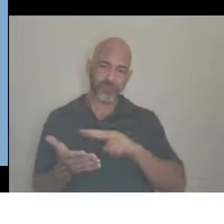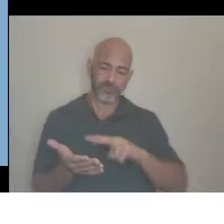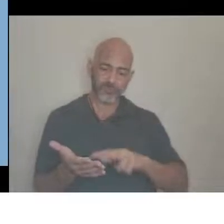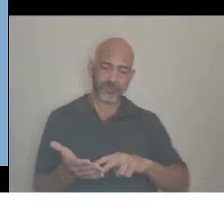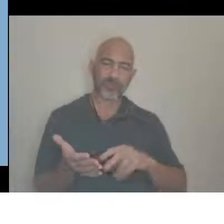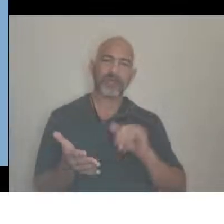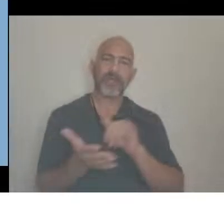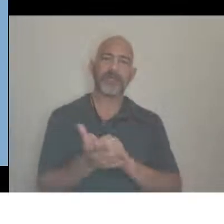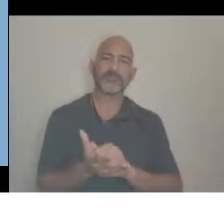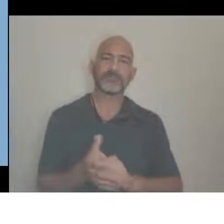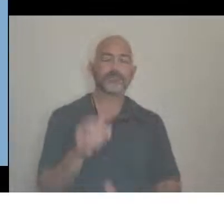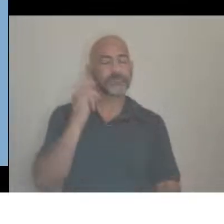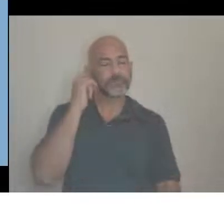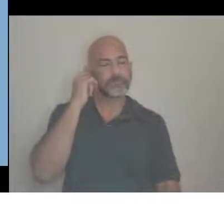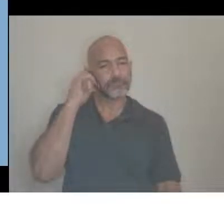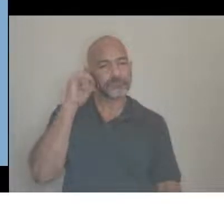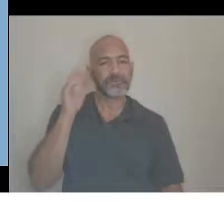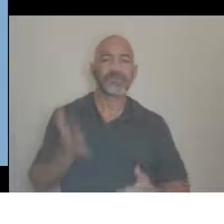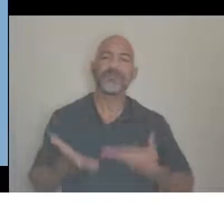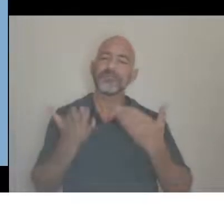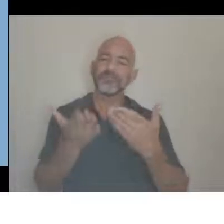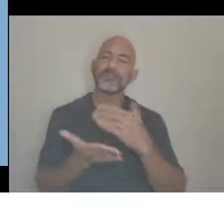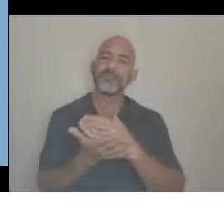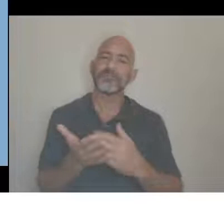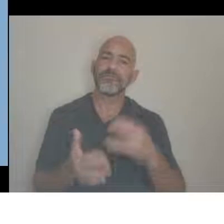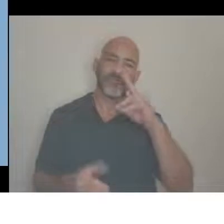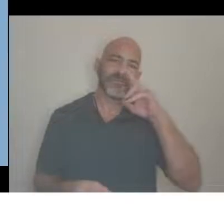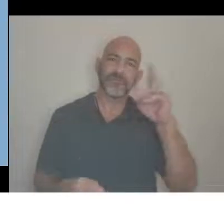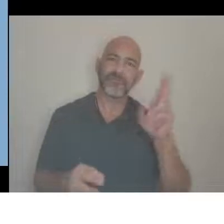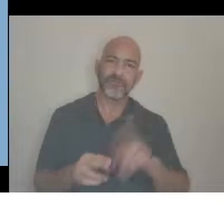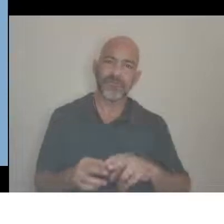some fun terminology you can use instead.